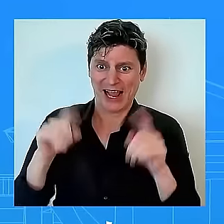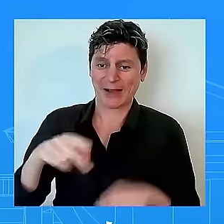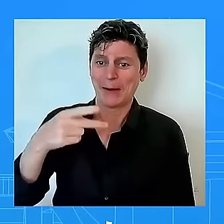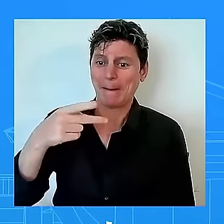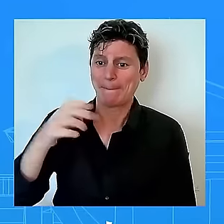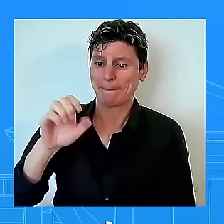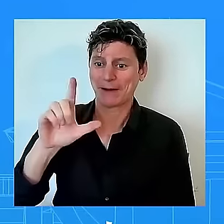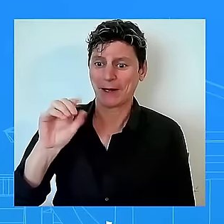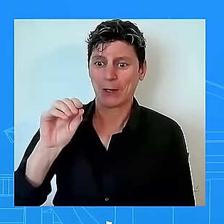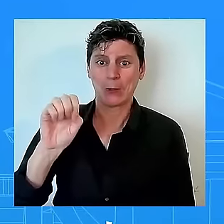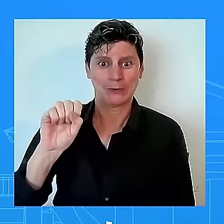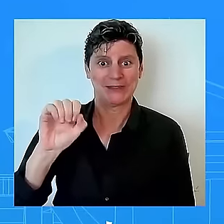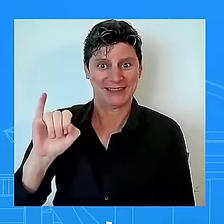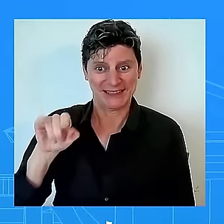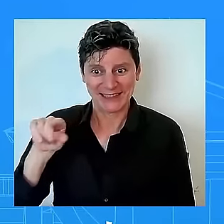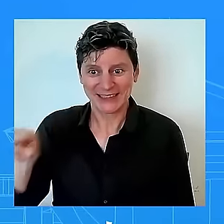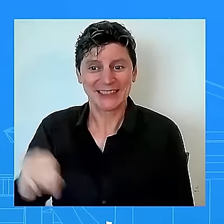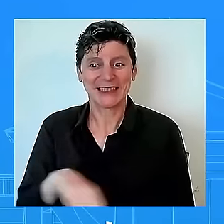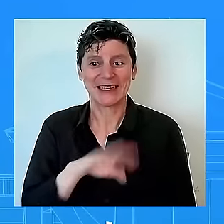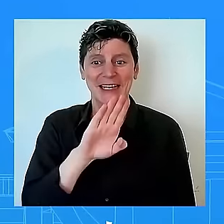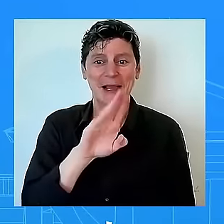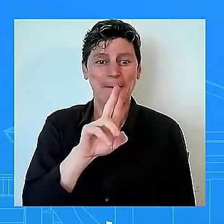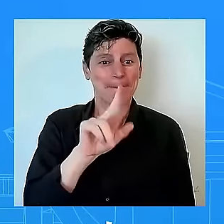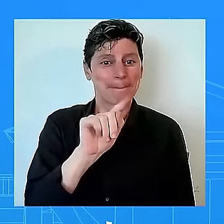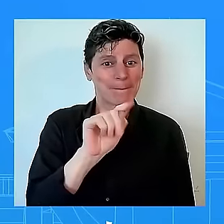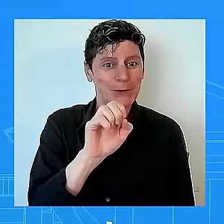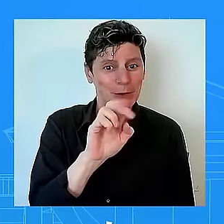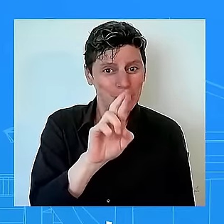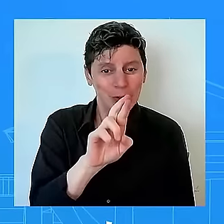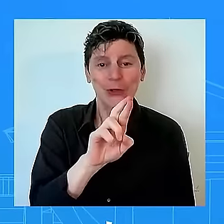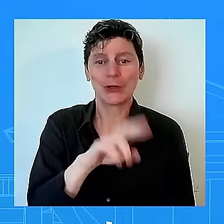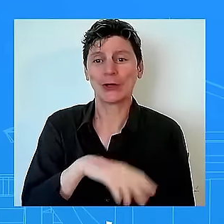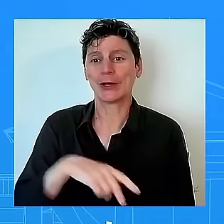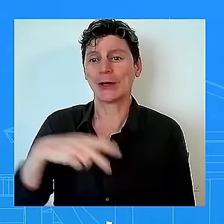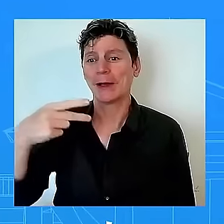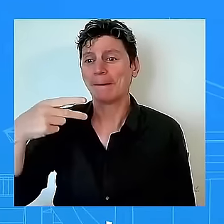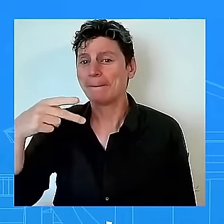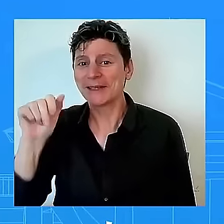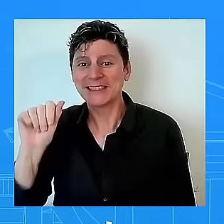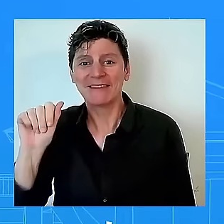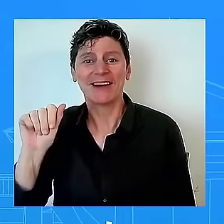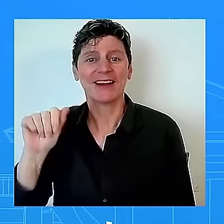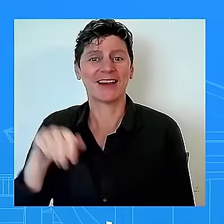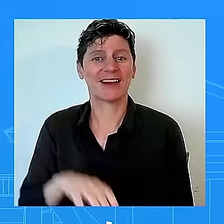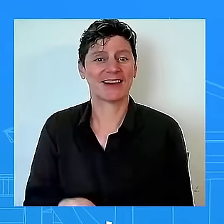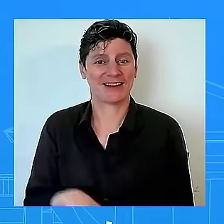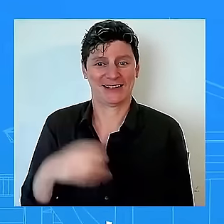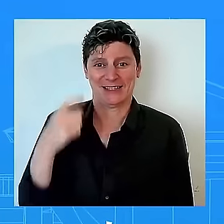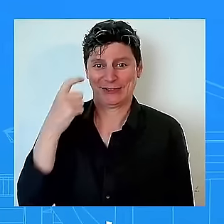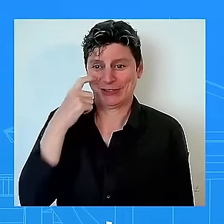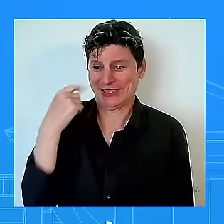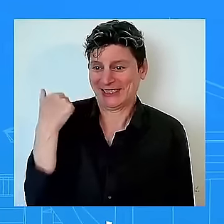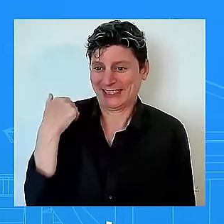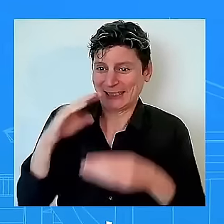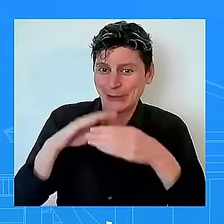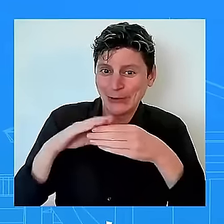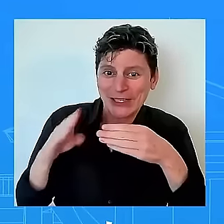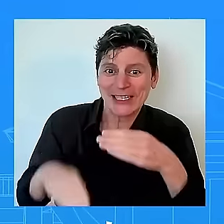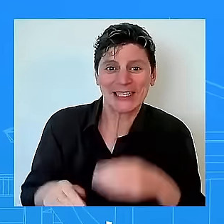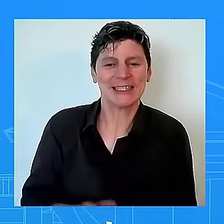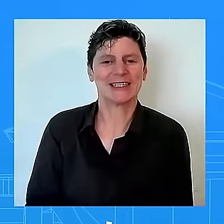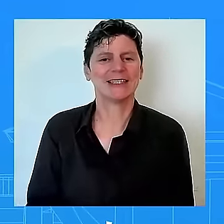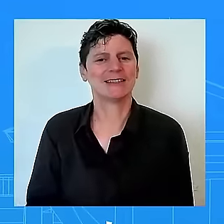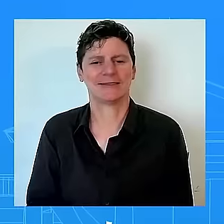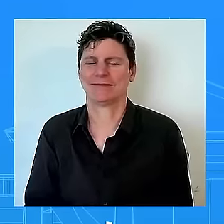over the weekend yeah we need to turn it down it is frightening for for everyone for americans to see that and so we